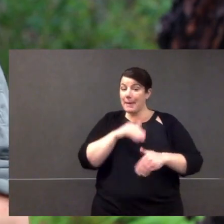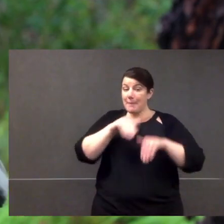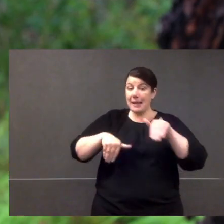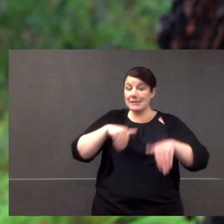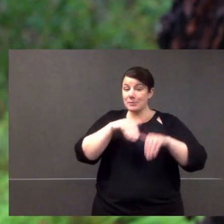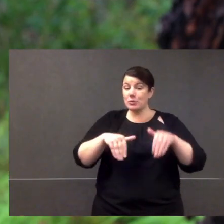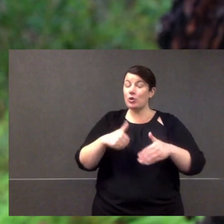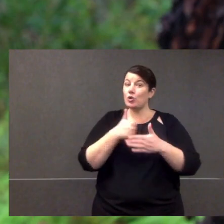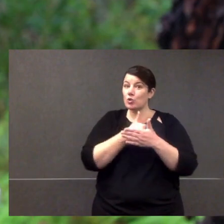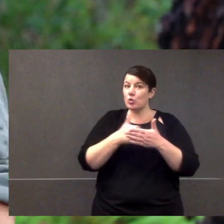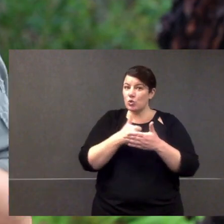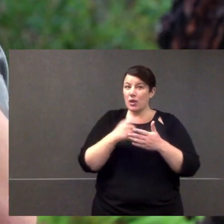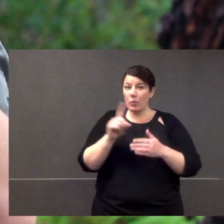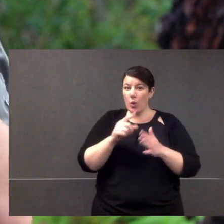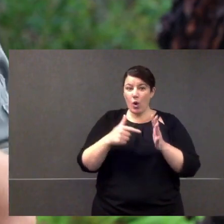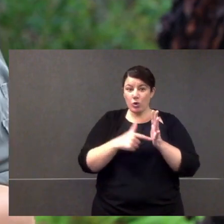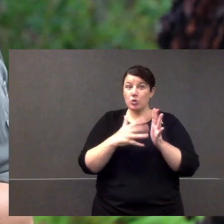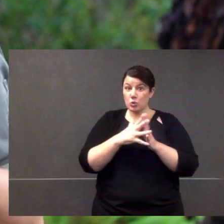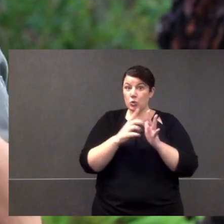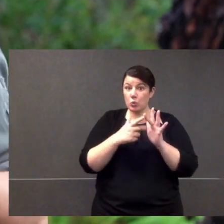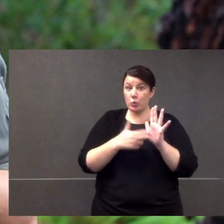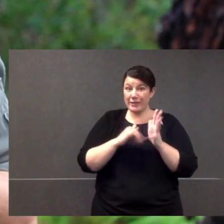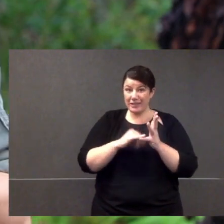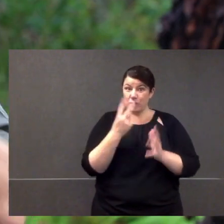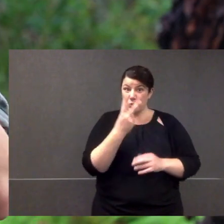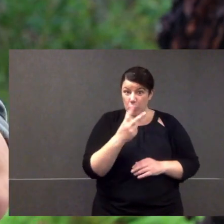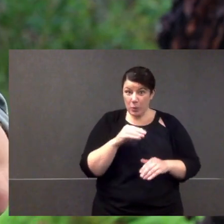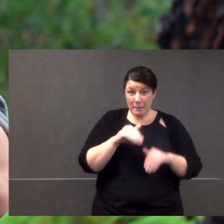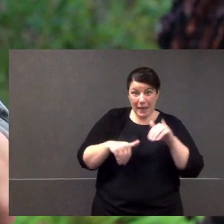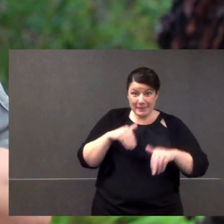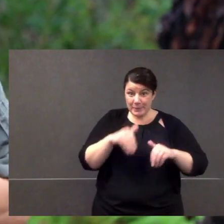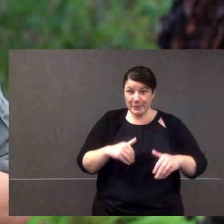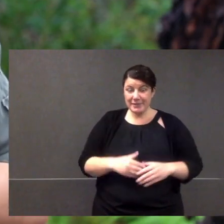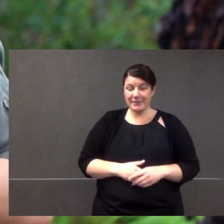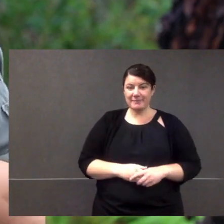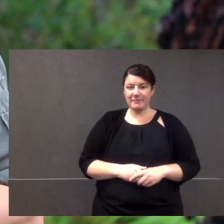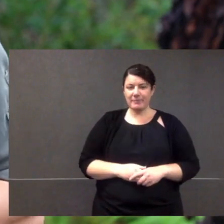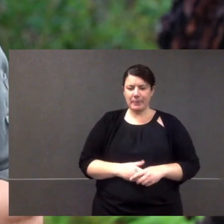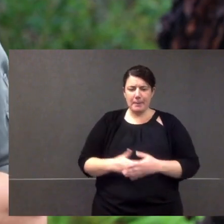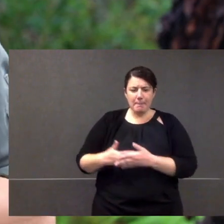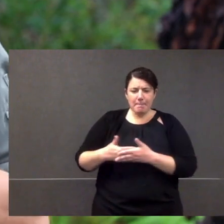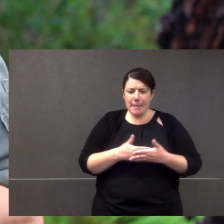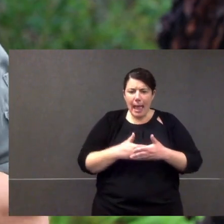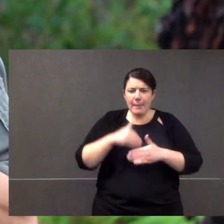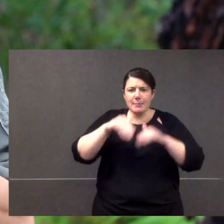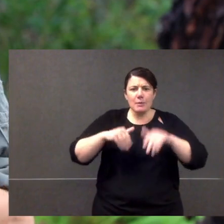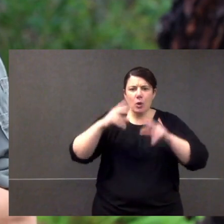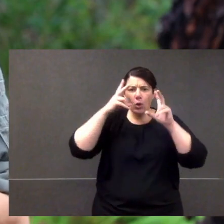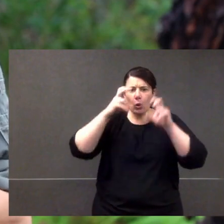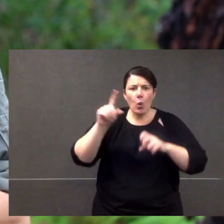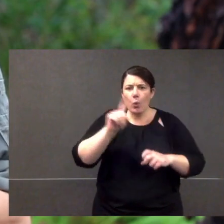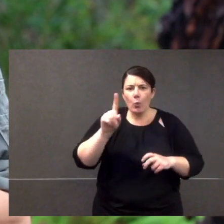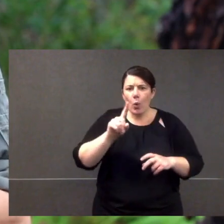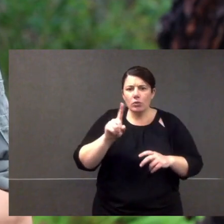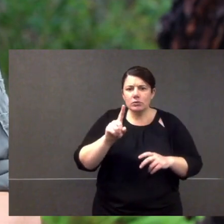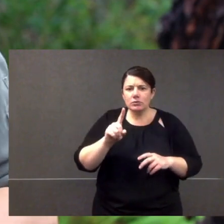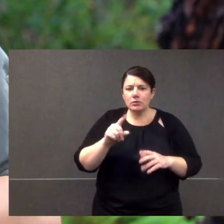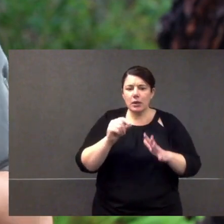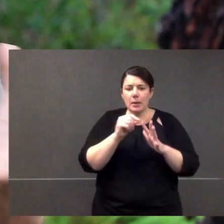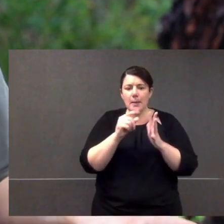to incubation, to a little platypus. And you're really common to have twins. Guess what little platypus are called?